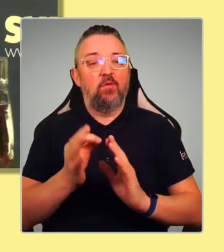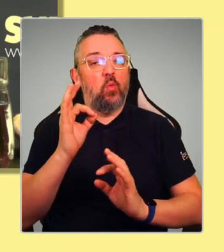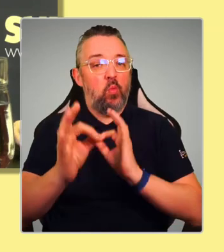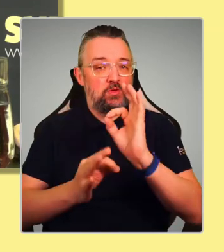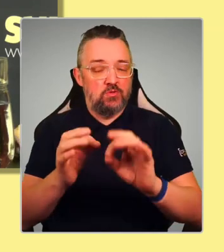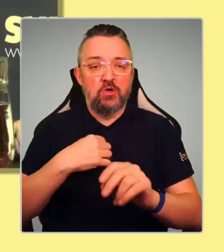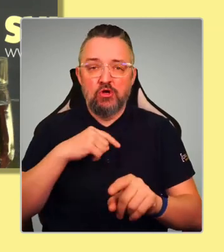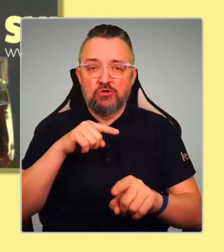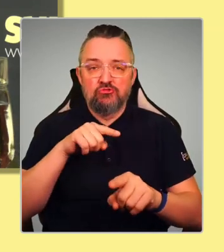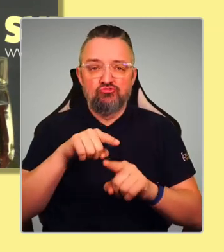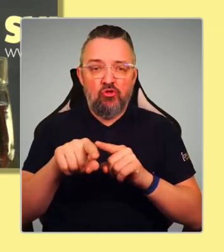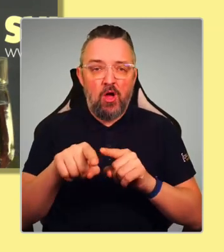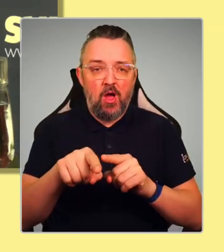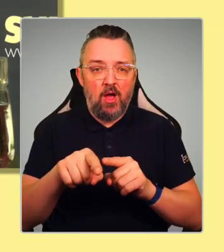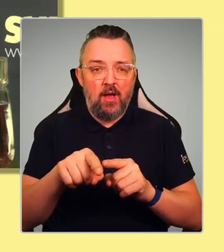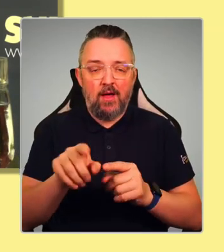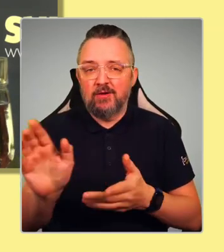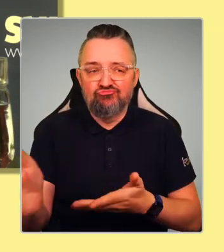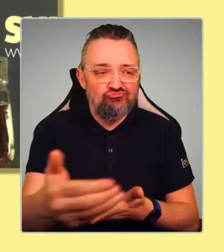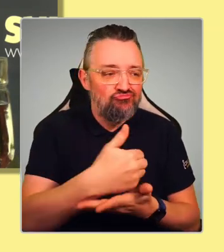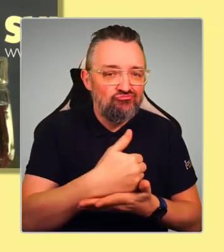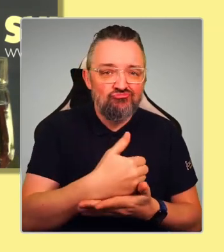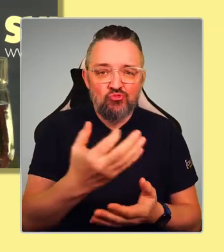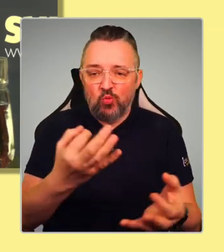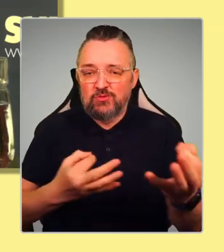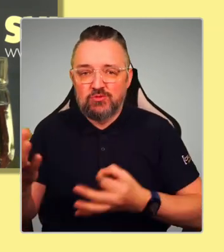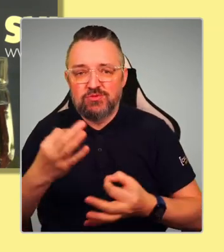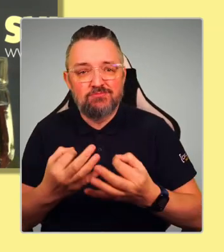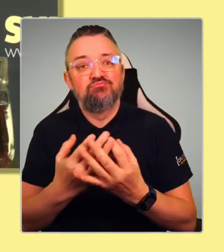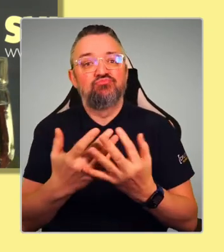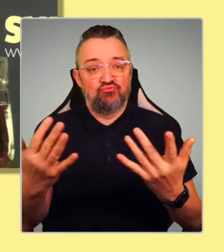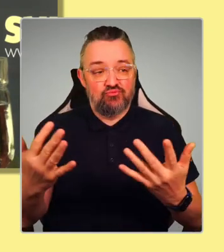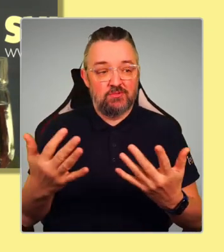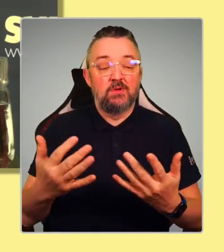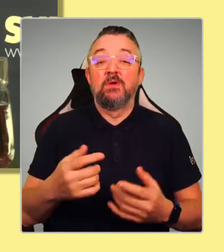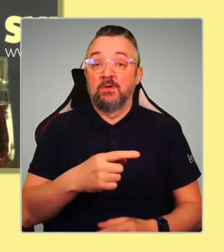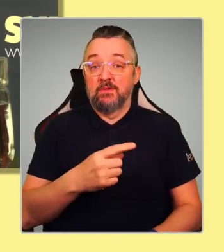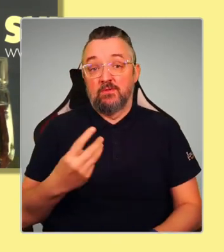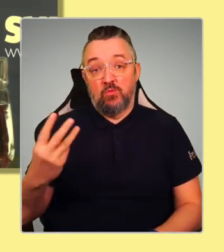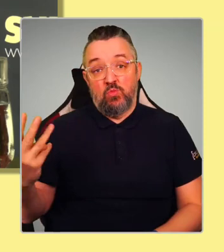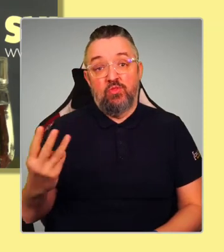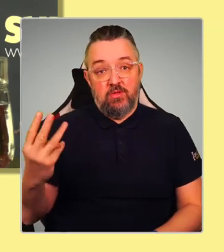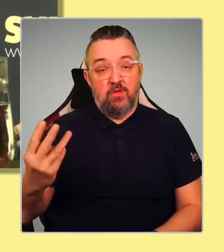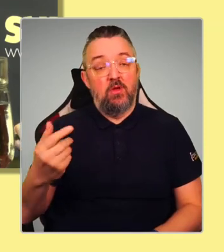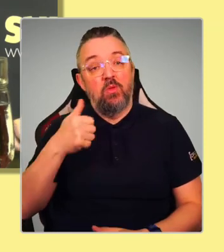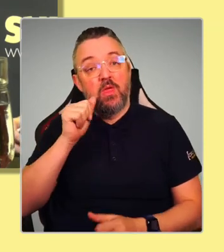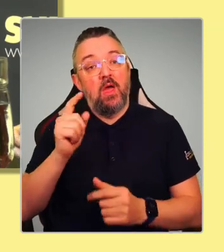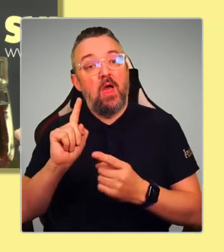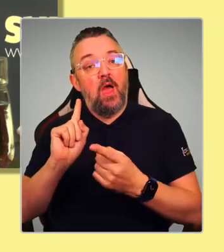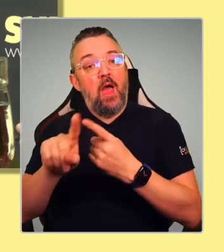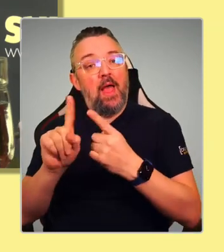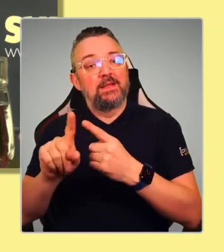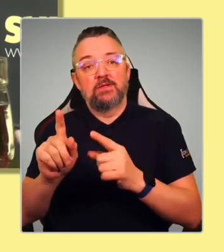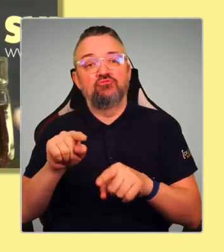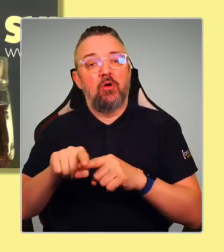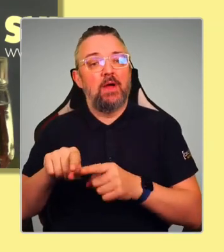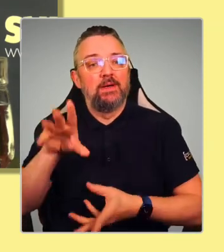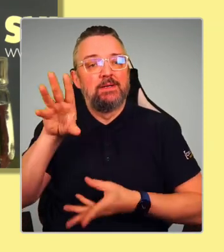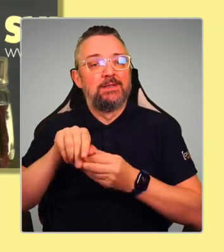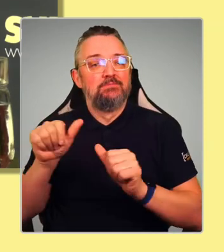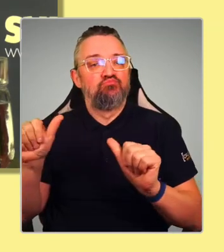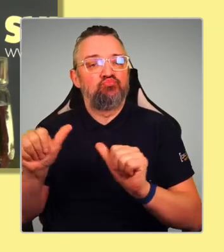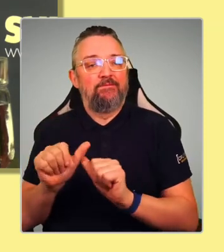I possibly can. The candidates will help me do that with as short answers as they can possibly manage. And you will help me